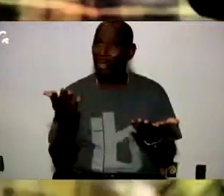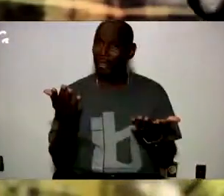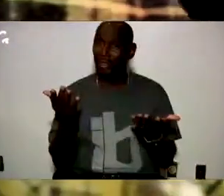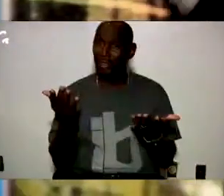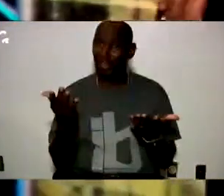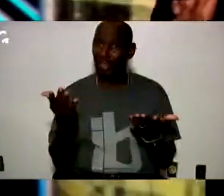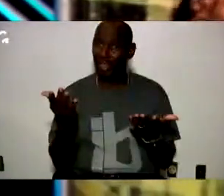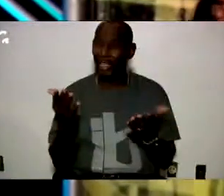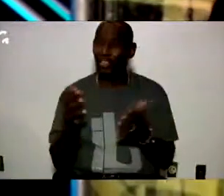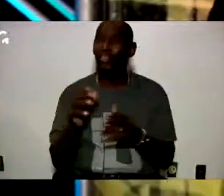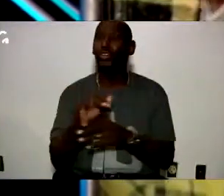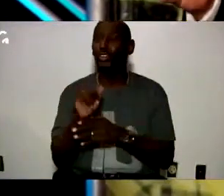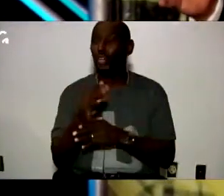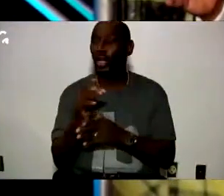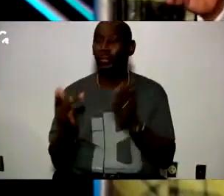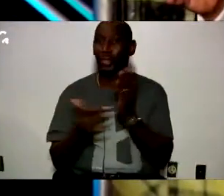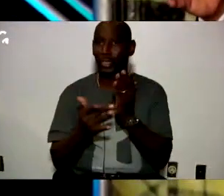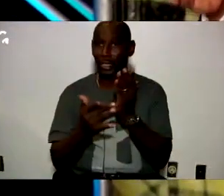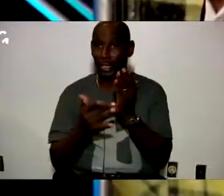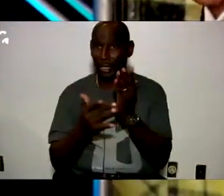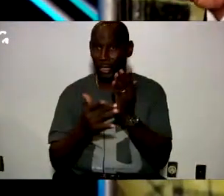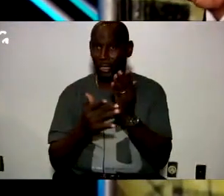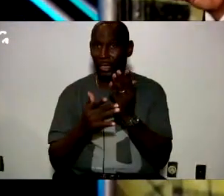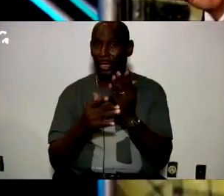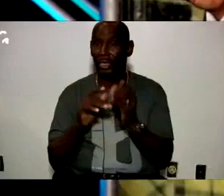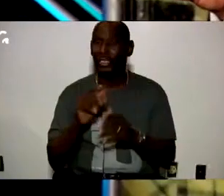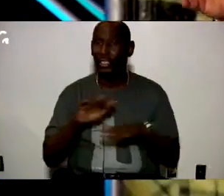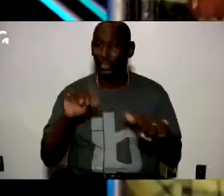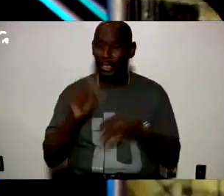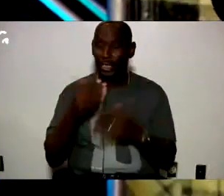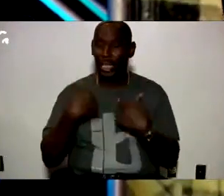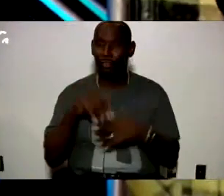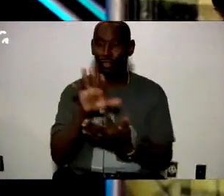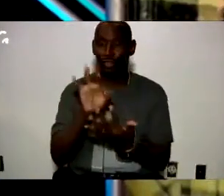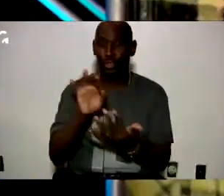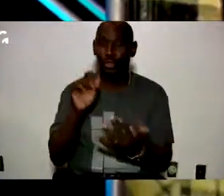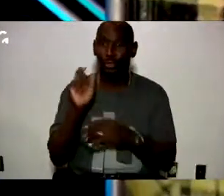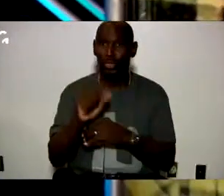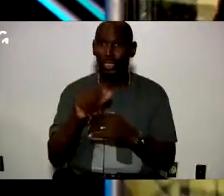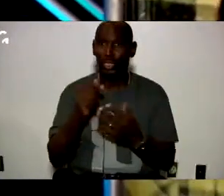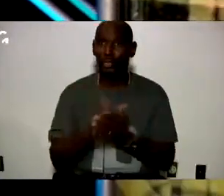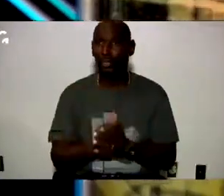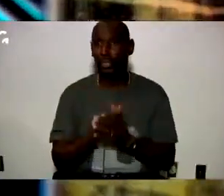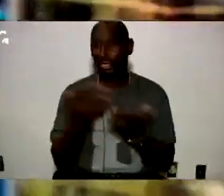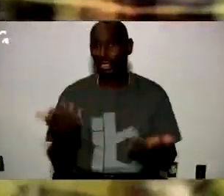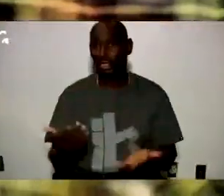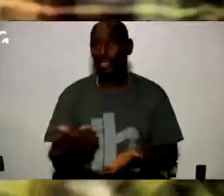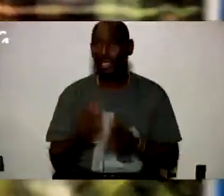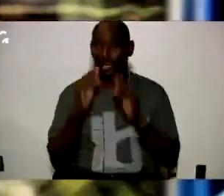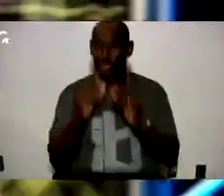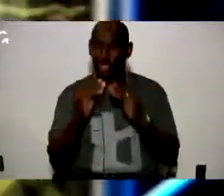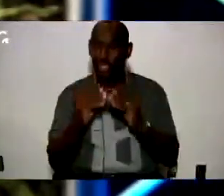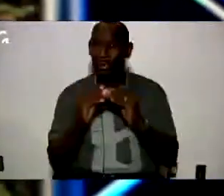because it's career and tech because we need to live it open ended because kids need to have that choice we need to build them with the capacity and the ability